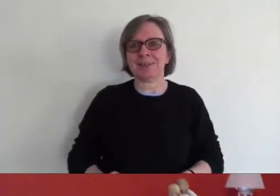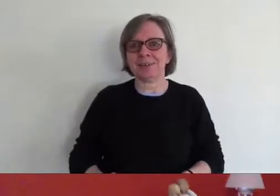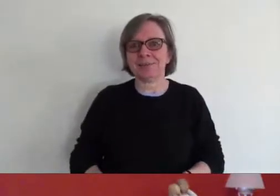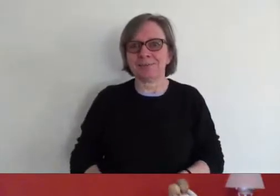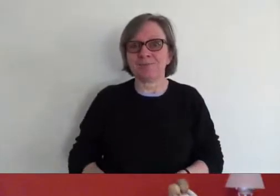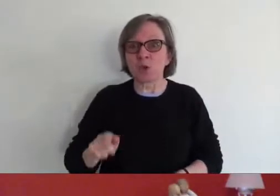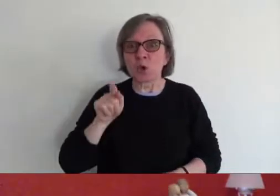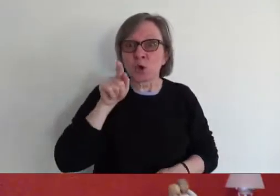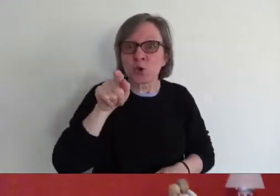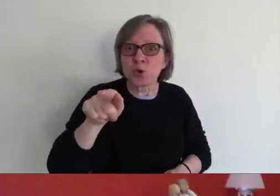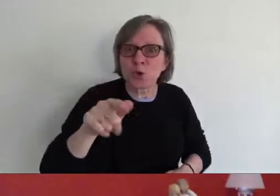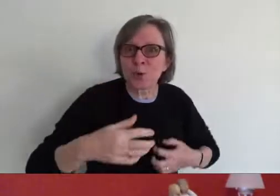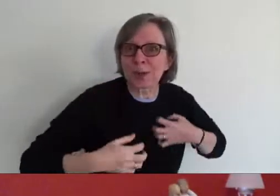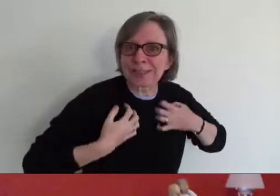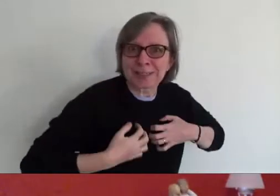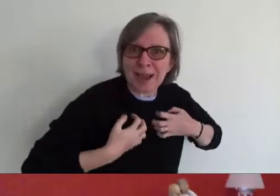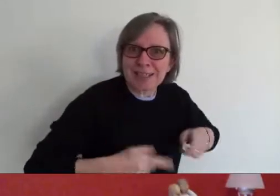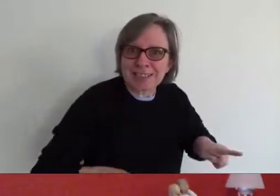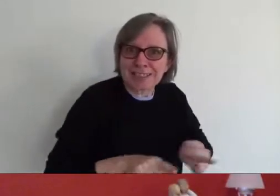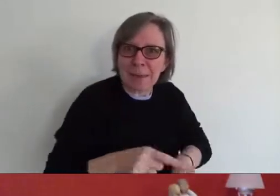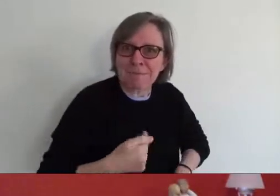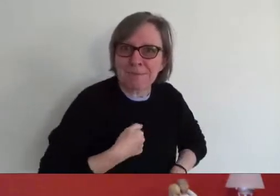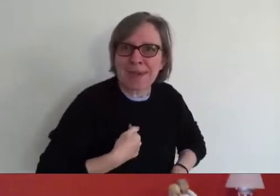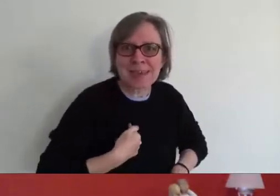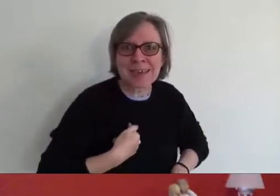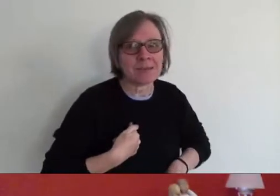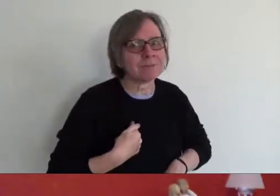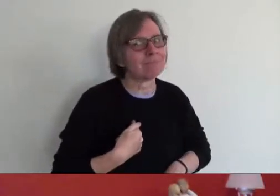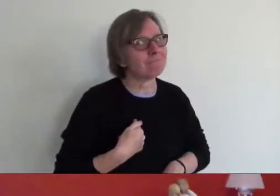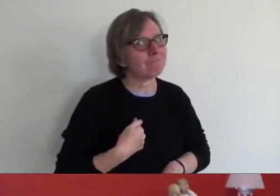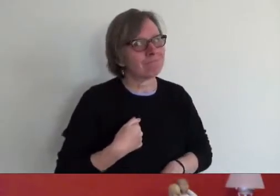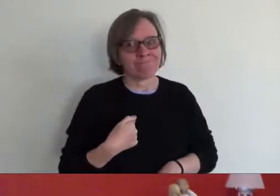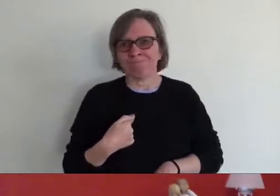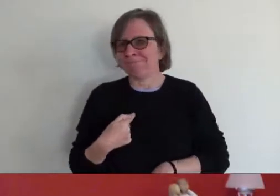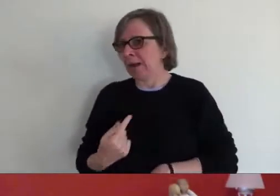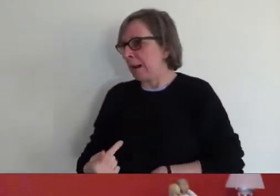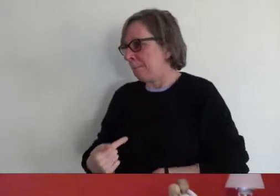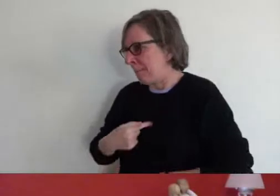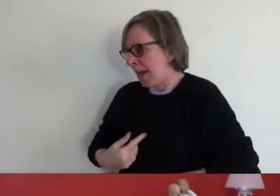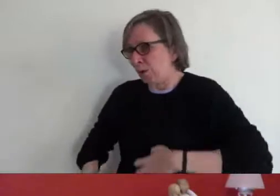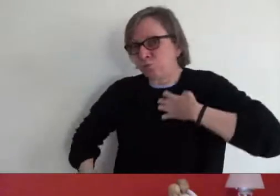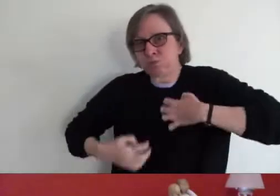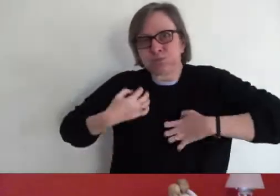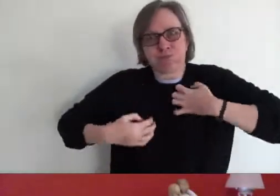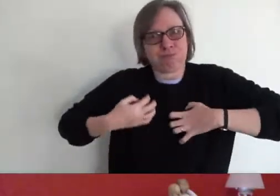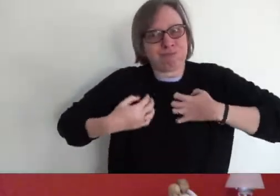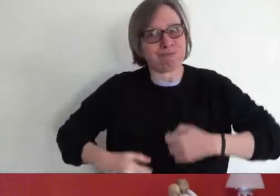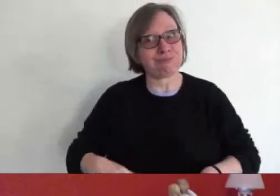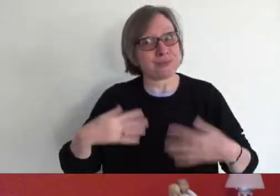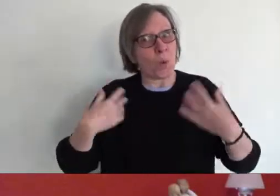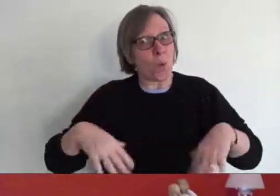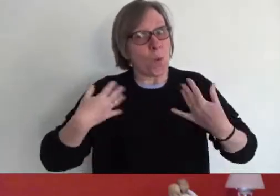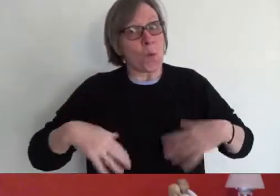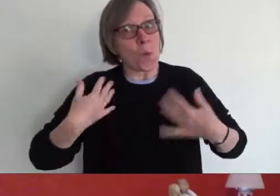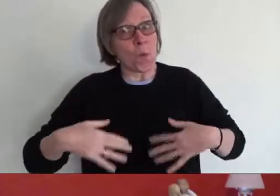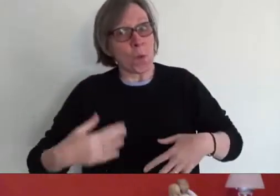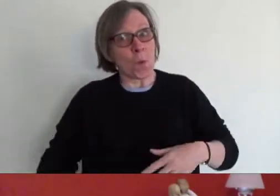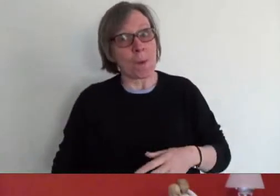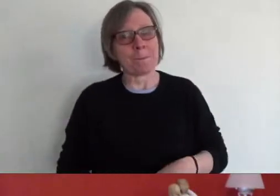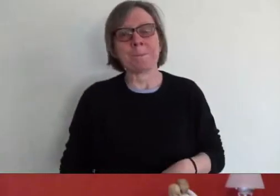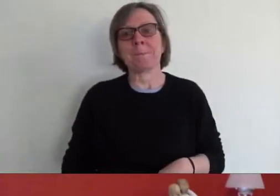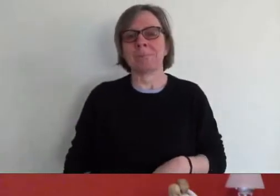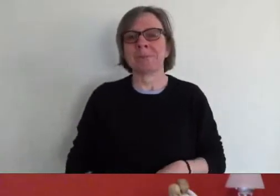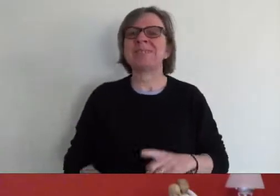you as excited as me i bet you're not because i'm more excited than anyone now it's going to be a little bit